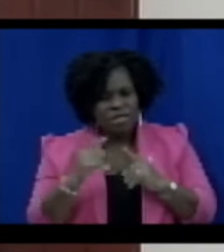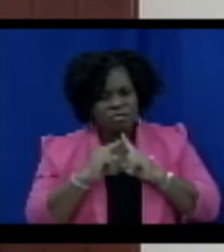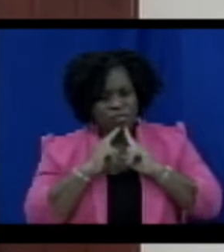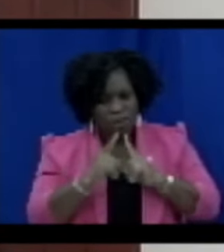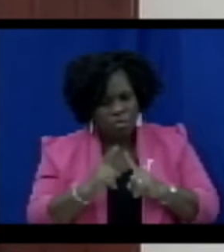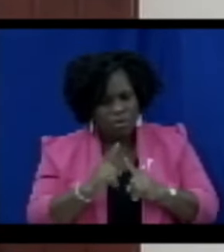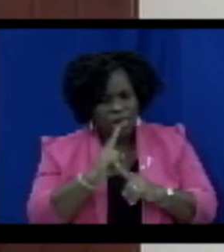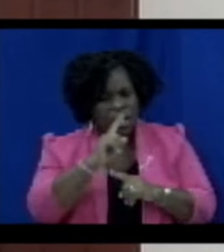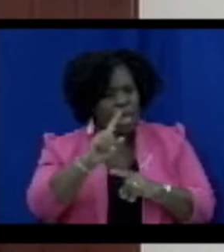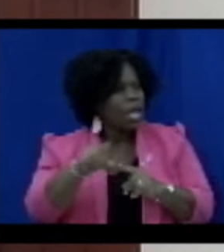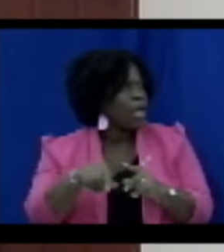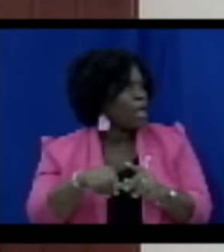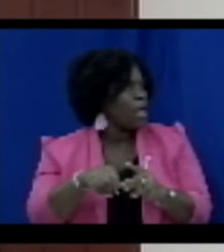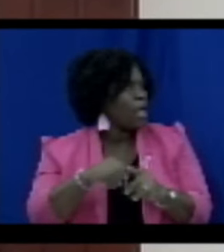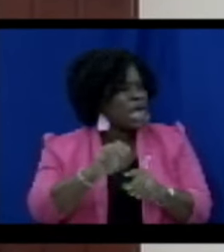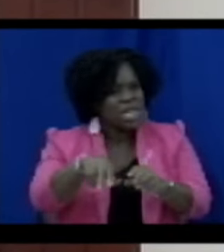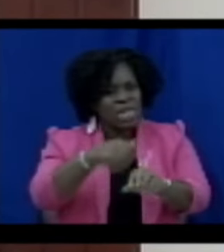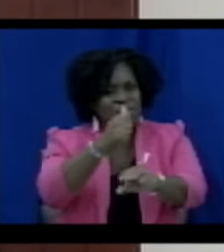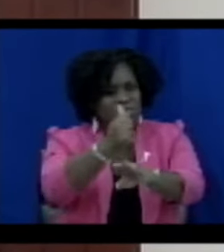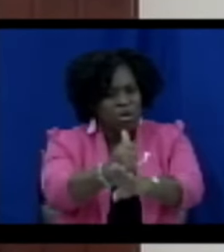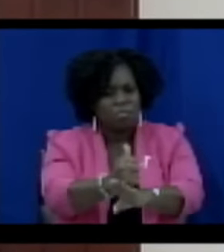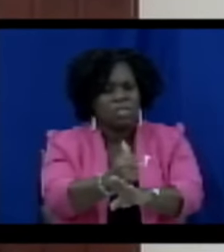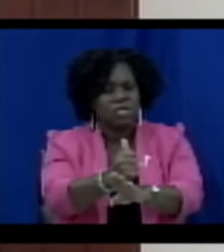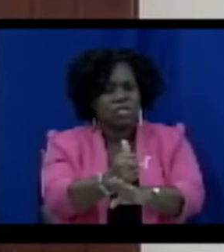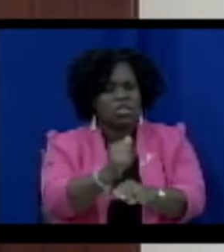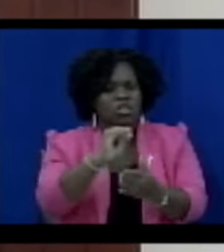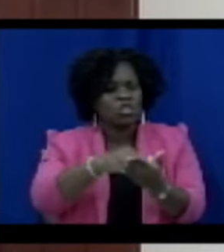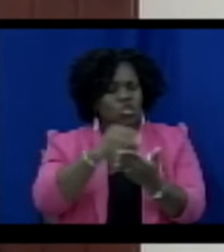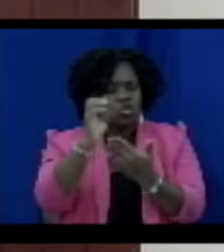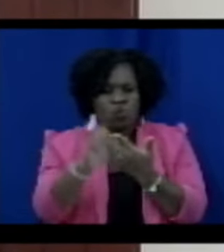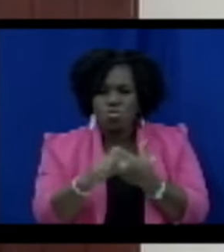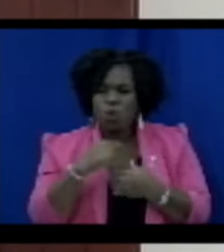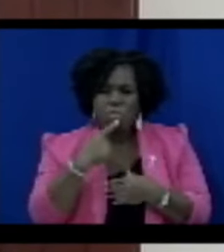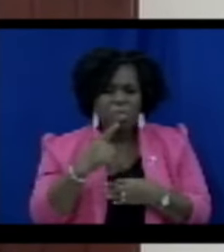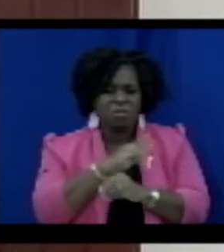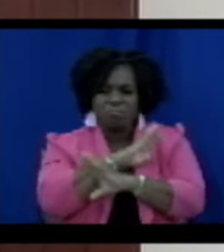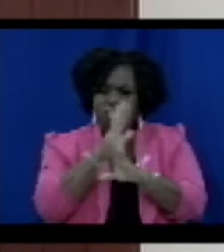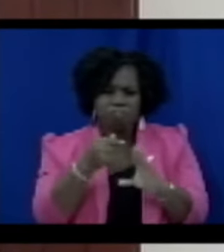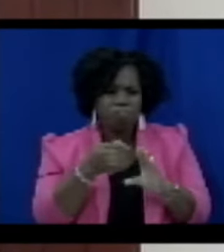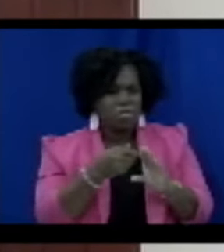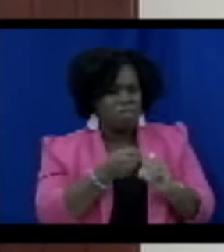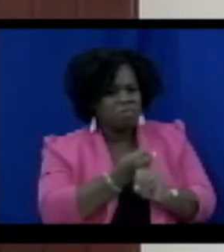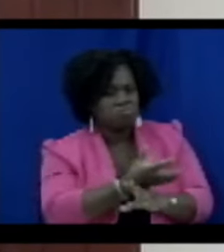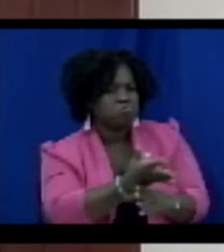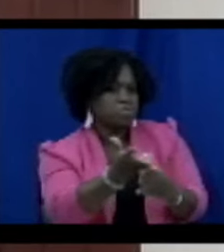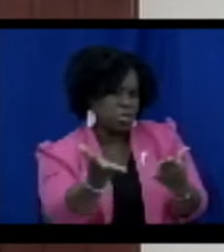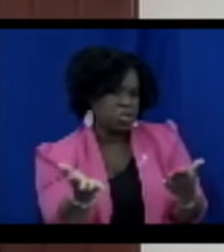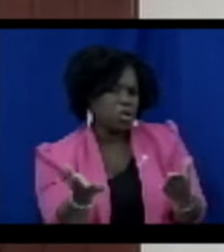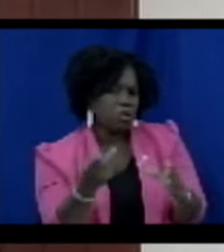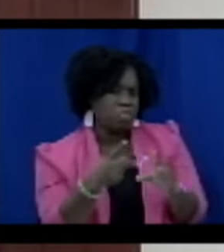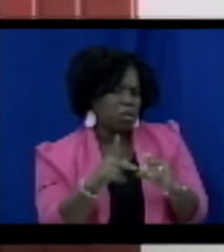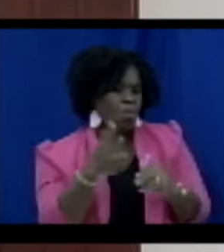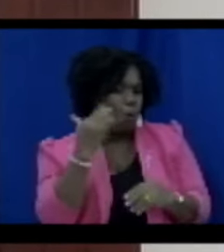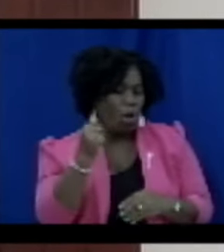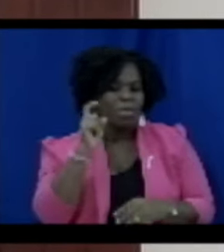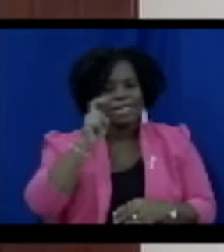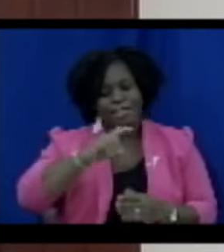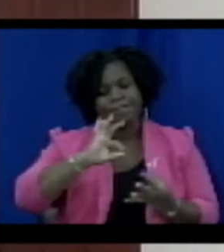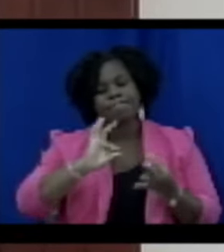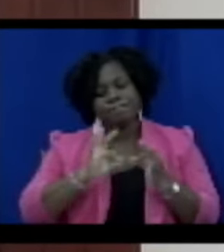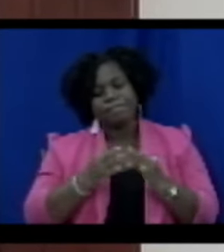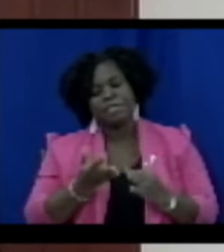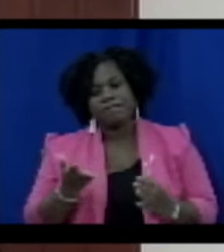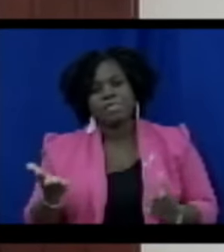However, it was never brought into force. I am informed because there are some administrative issues that need to be resolved prior